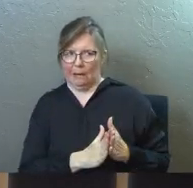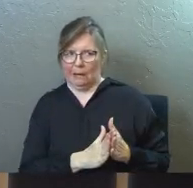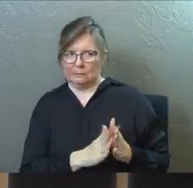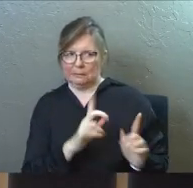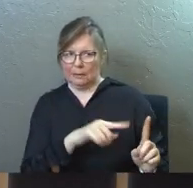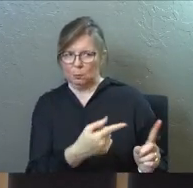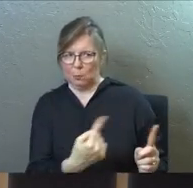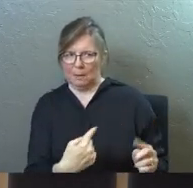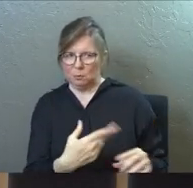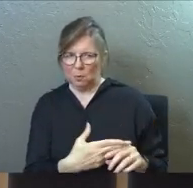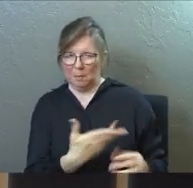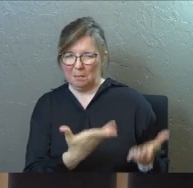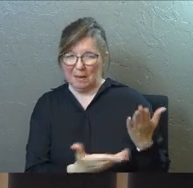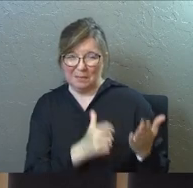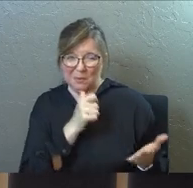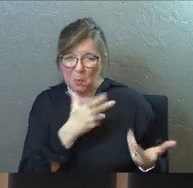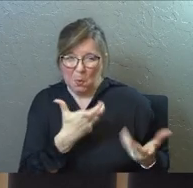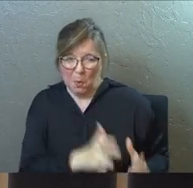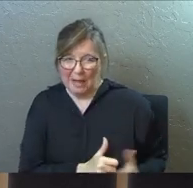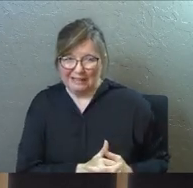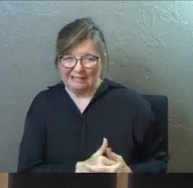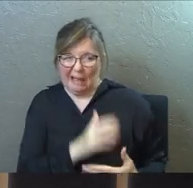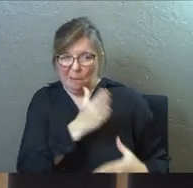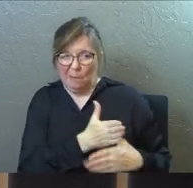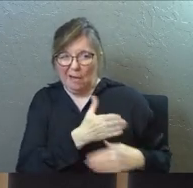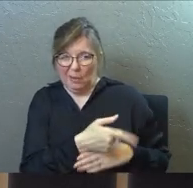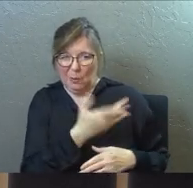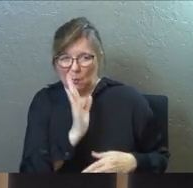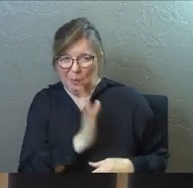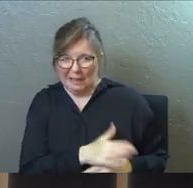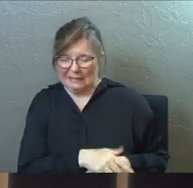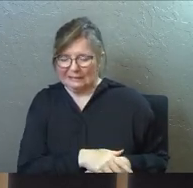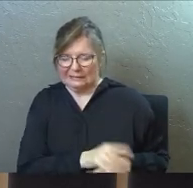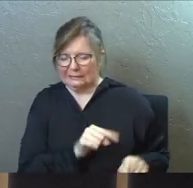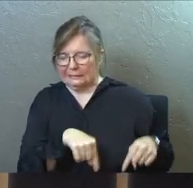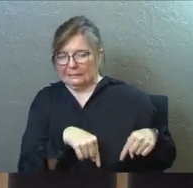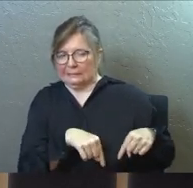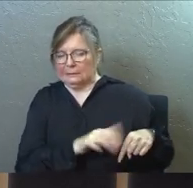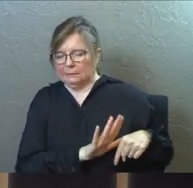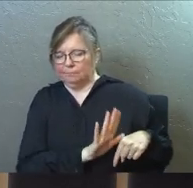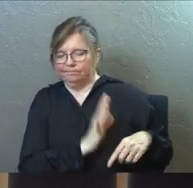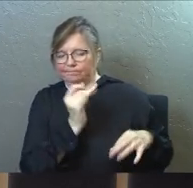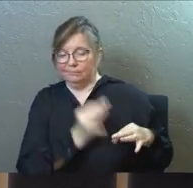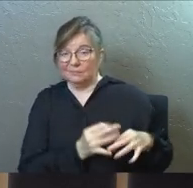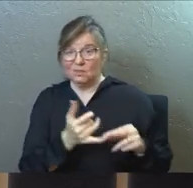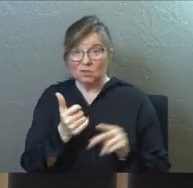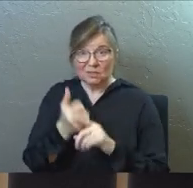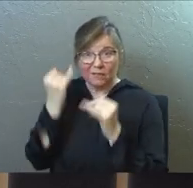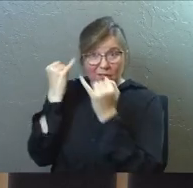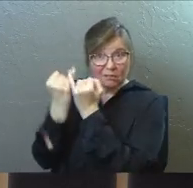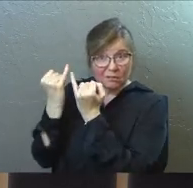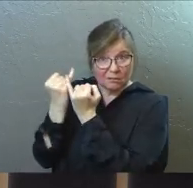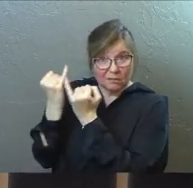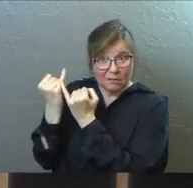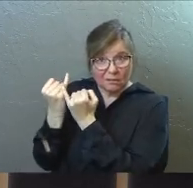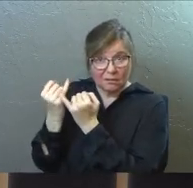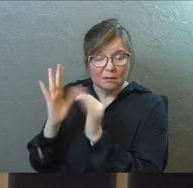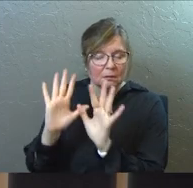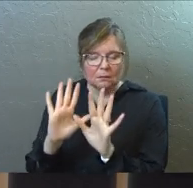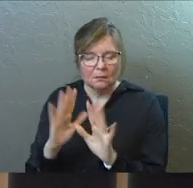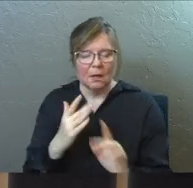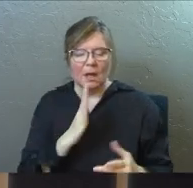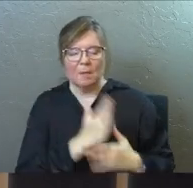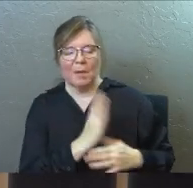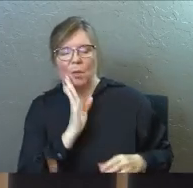do it. I'll just be bothering them. Anybody else hear these voices? I'll just be bothering them.